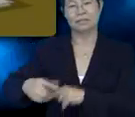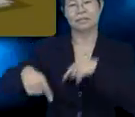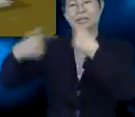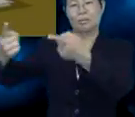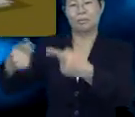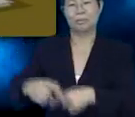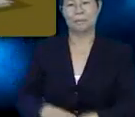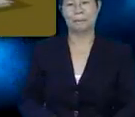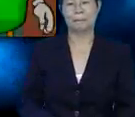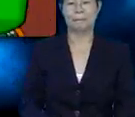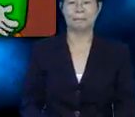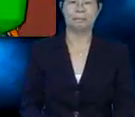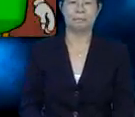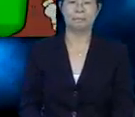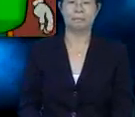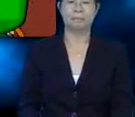Let's go.